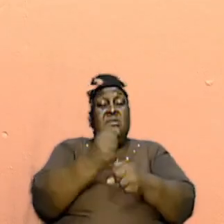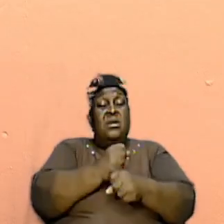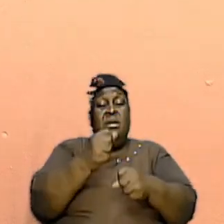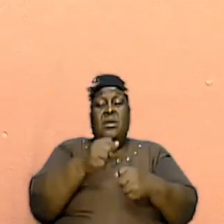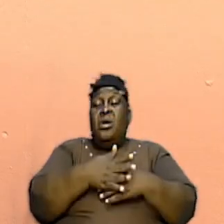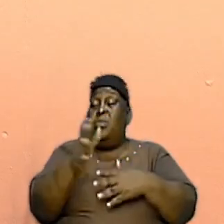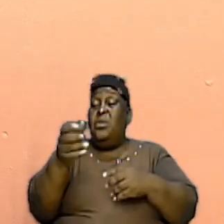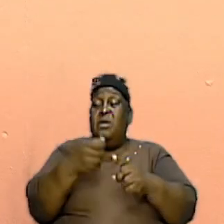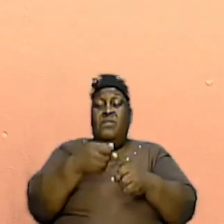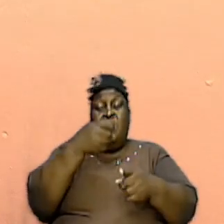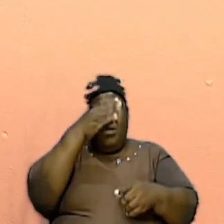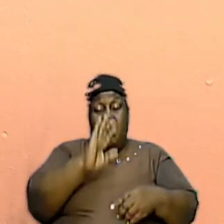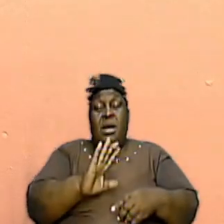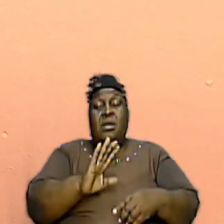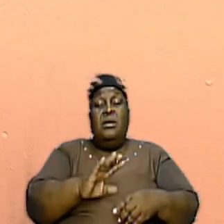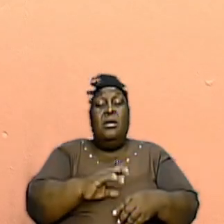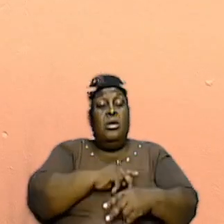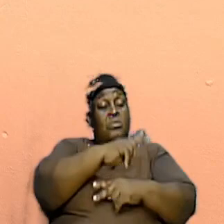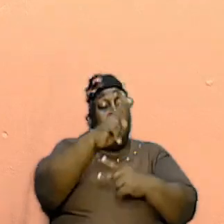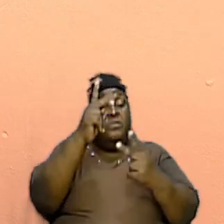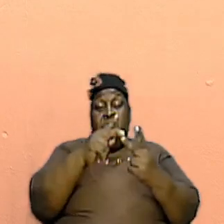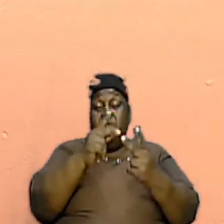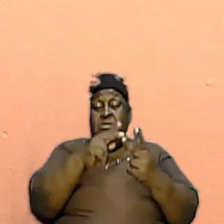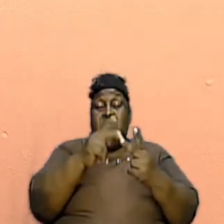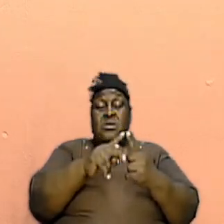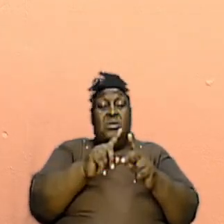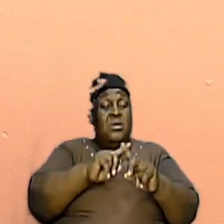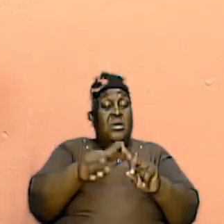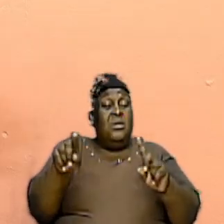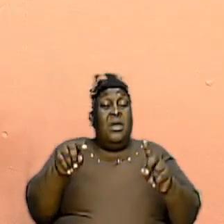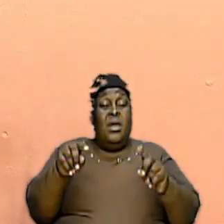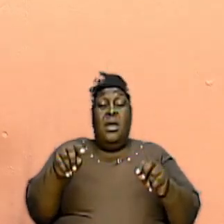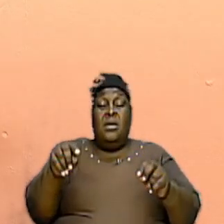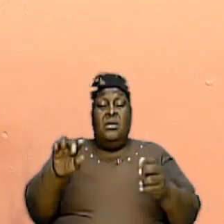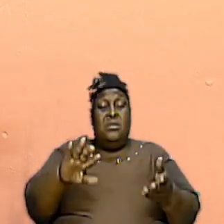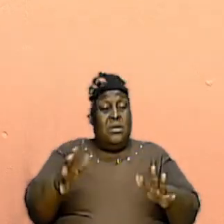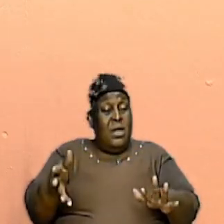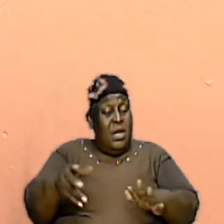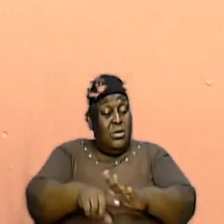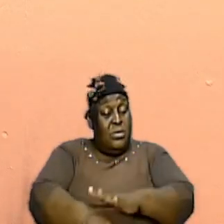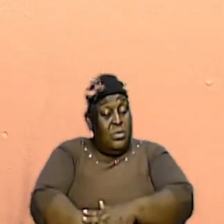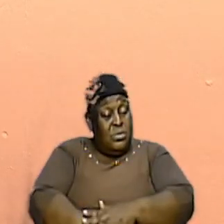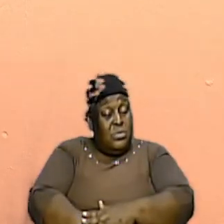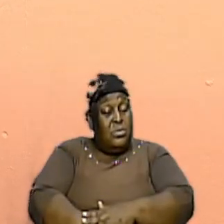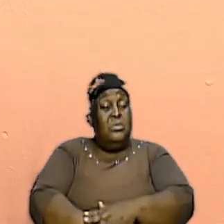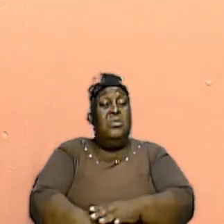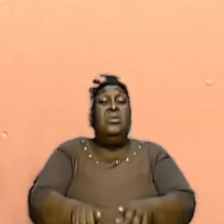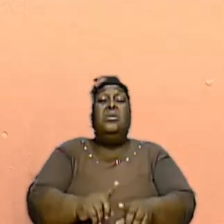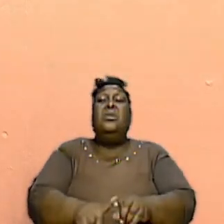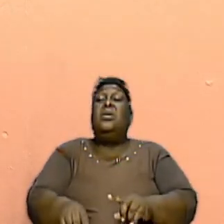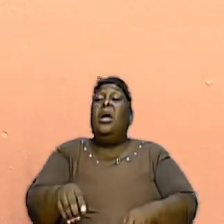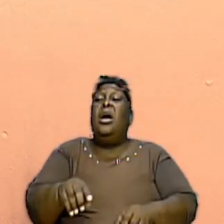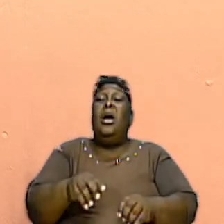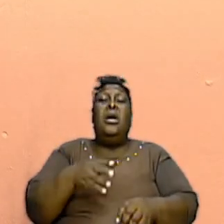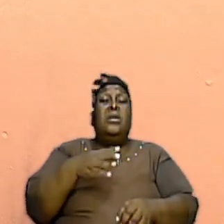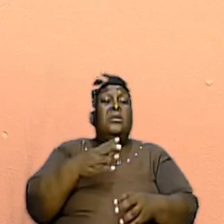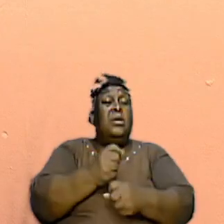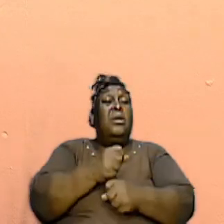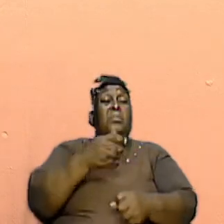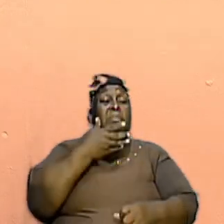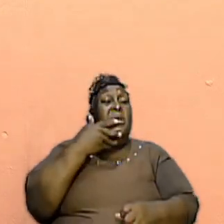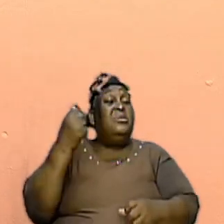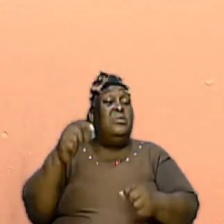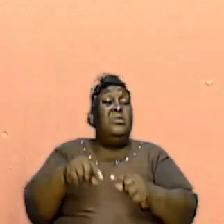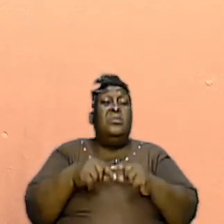perfect. And perfection cannot be diminished as it relates to Almighty God. So He cannot get any better. He cannot get any greater.